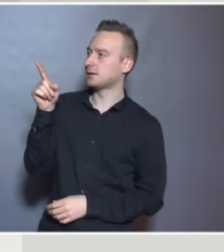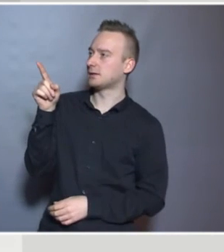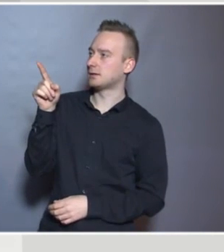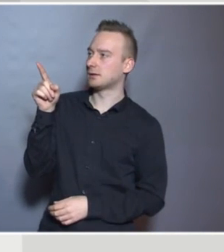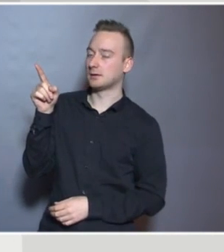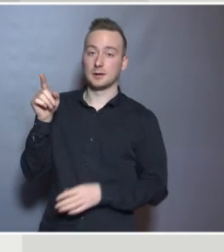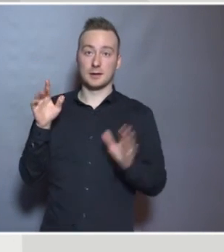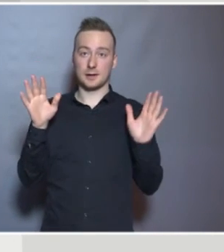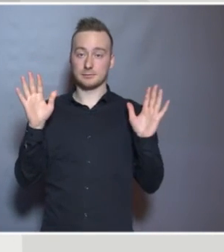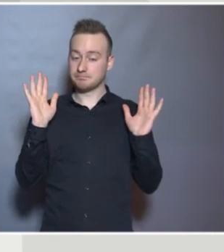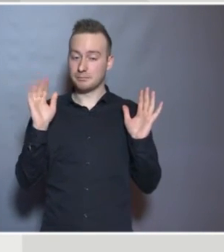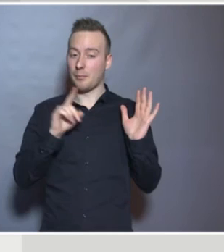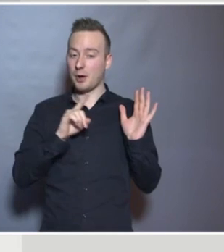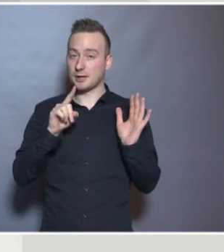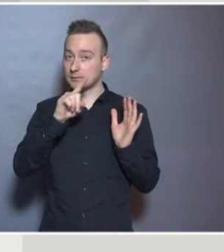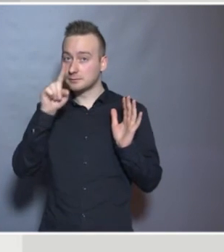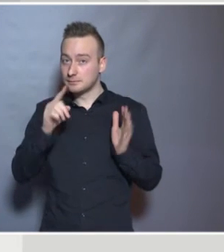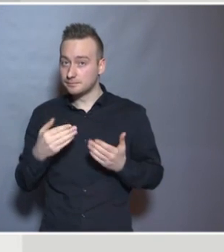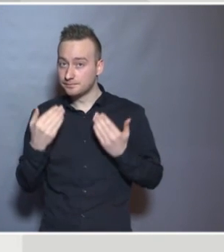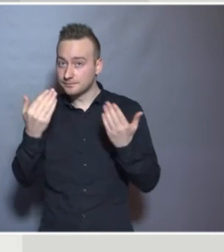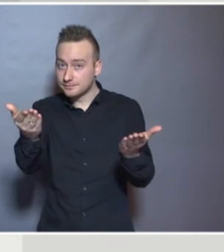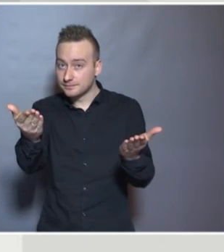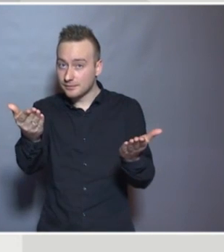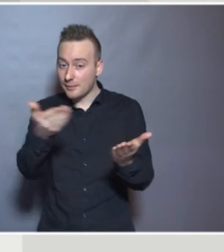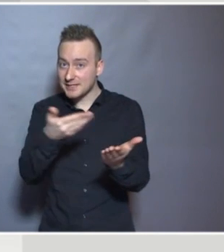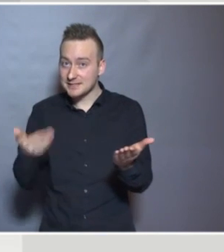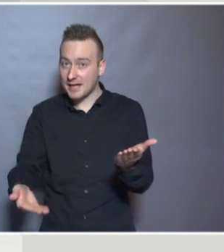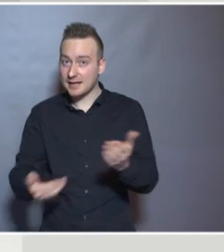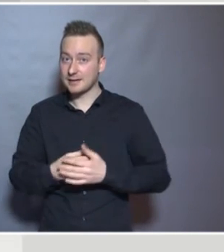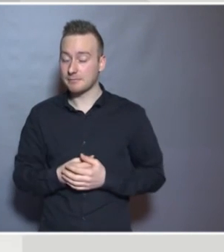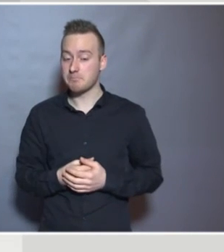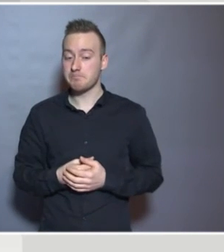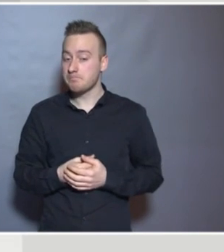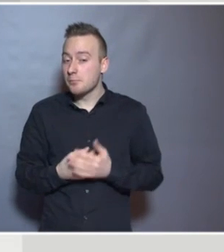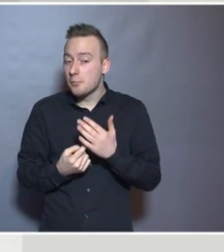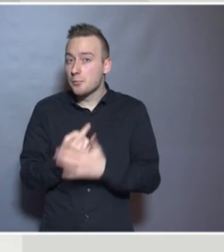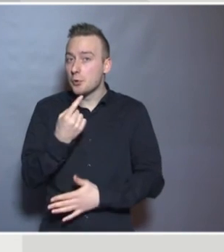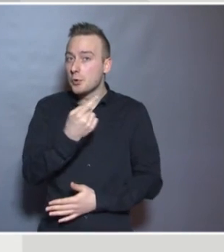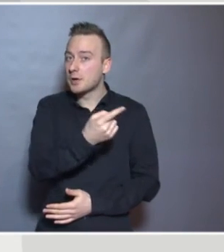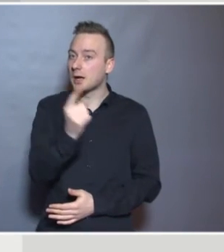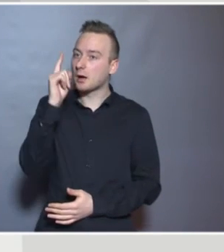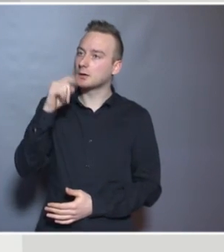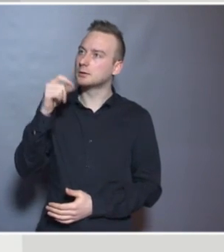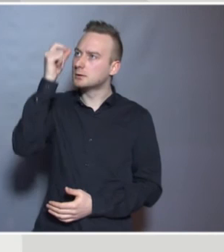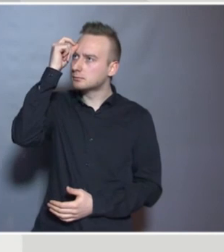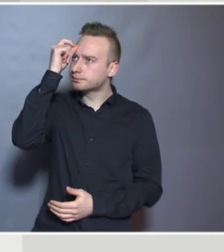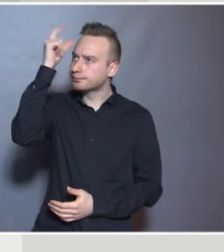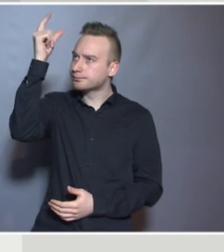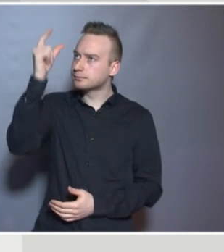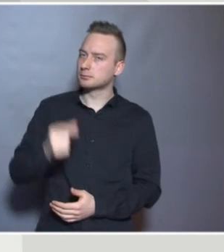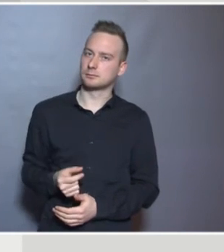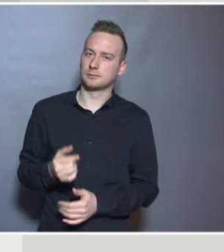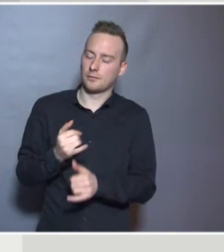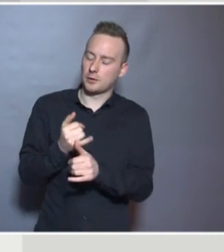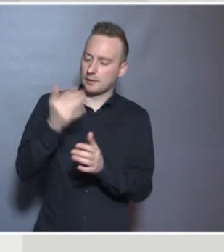just a question. And posing it to you as something which maybe could inform your thinking about